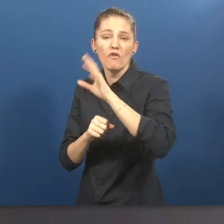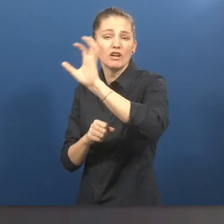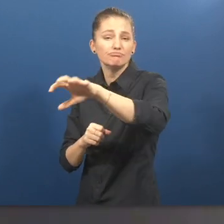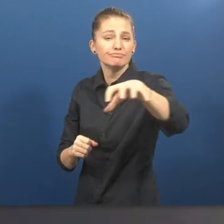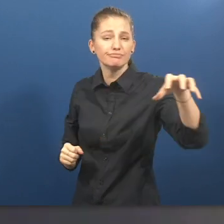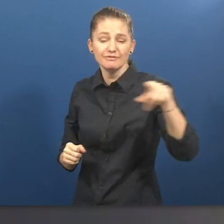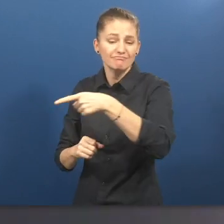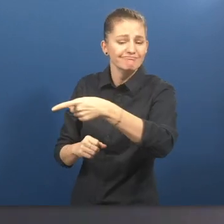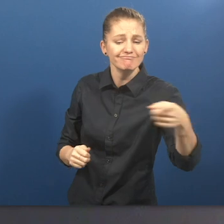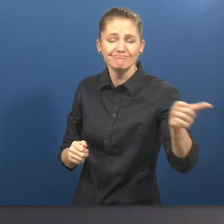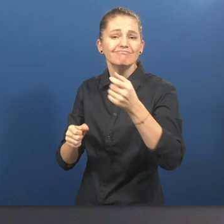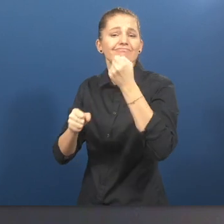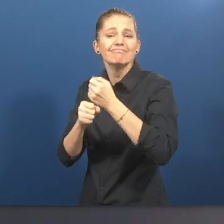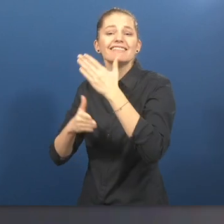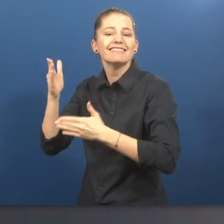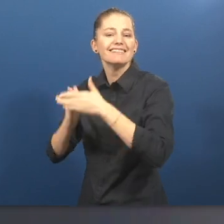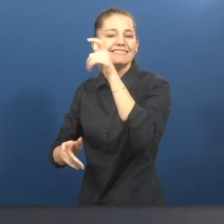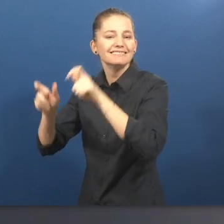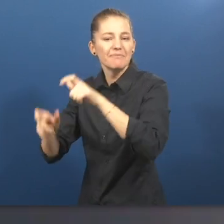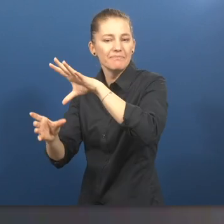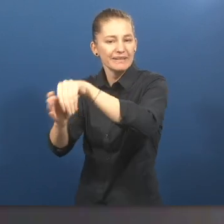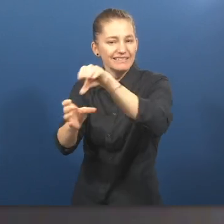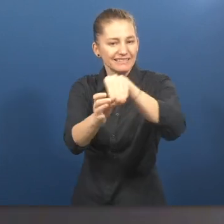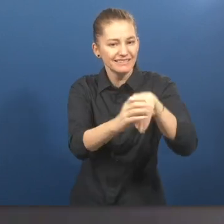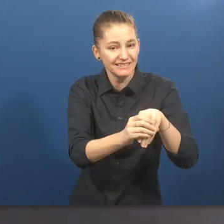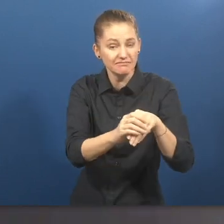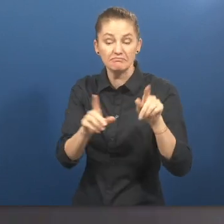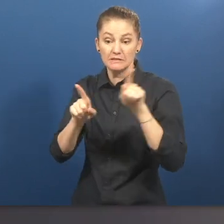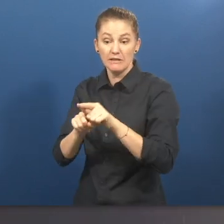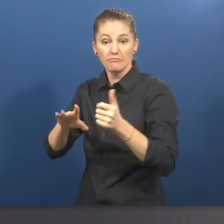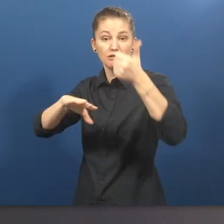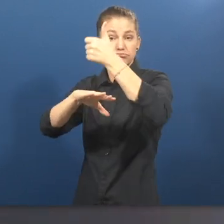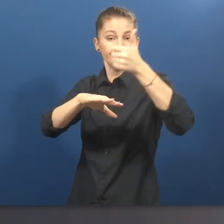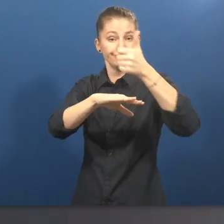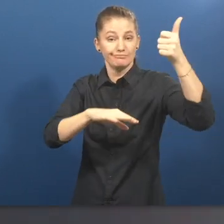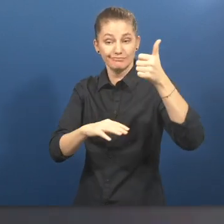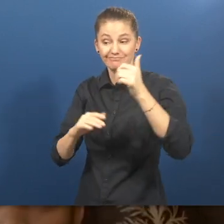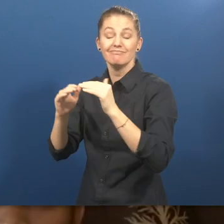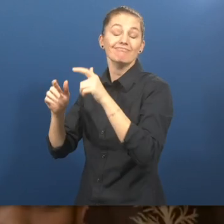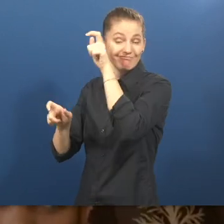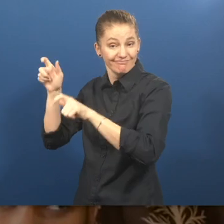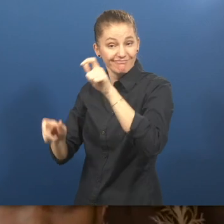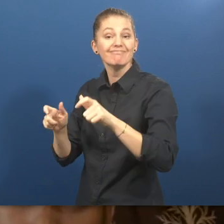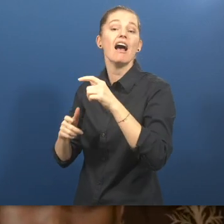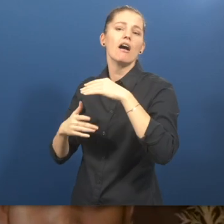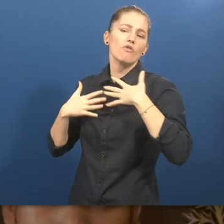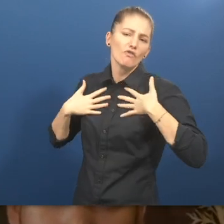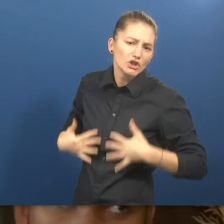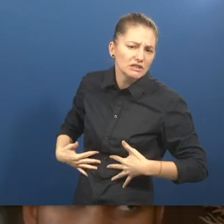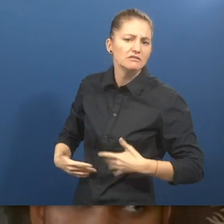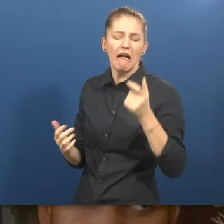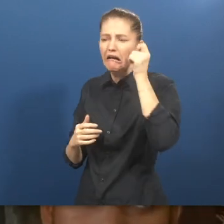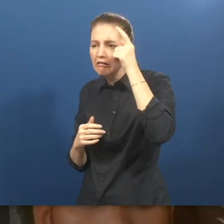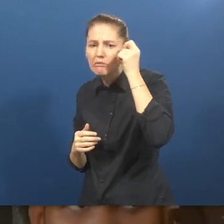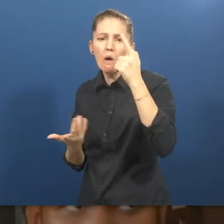run cafes that provide experiential training to adults with disabilities and are completely managed by adults with physical, intellectual